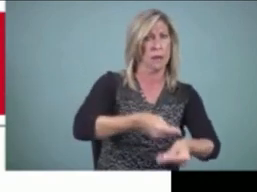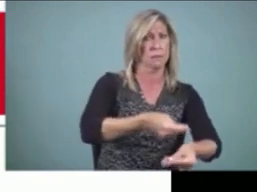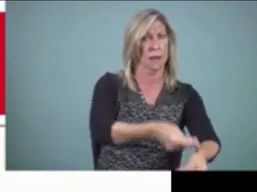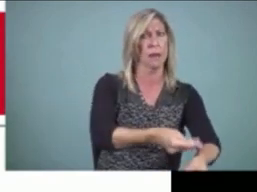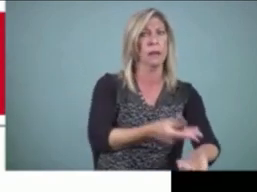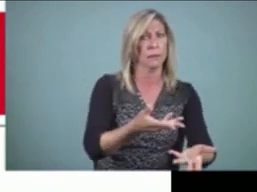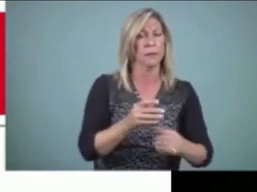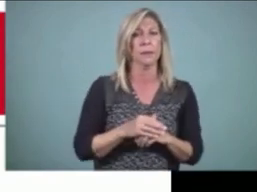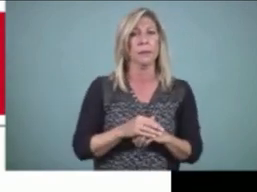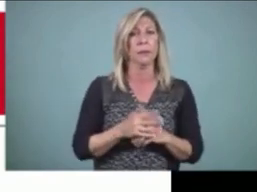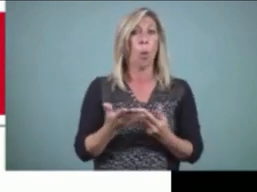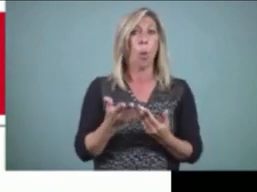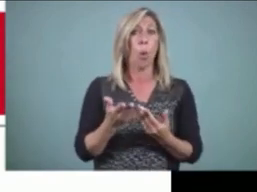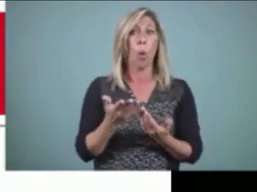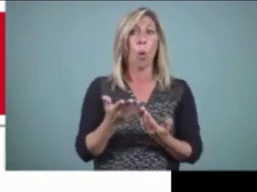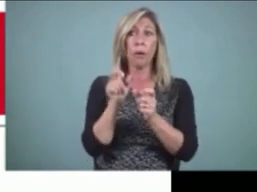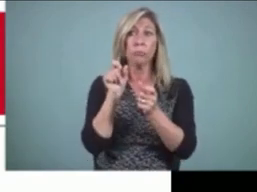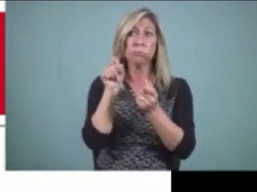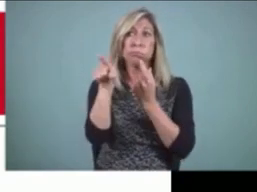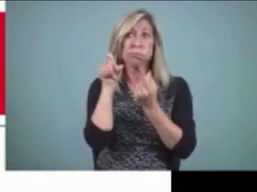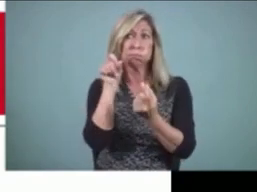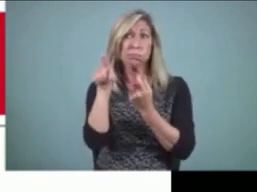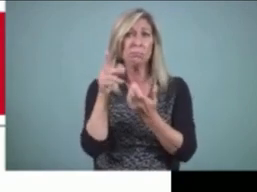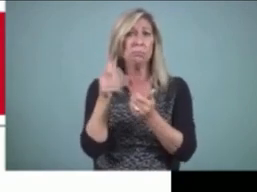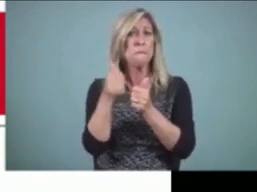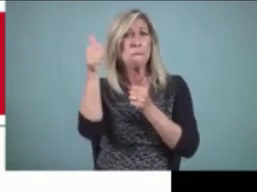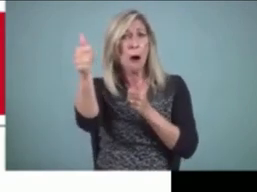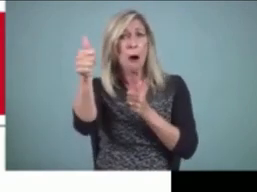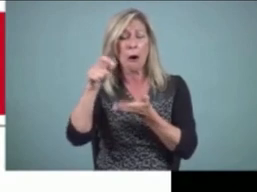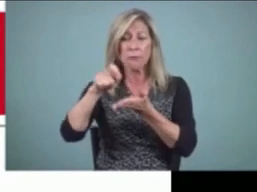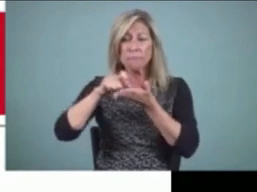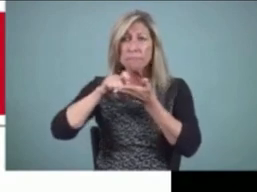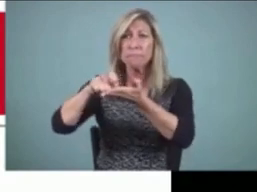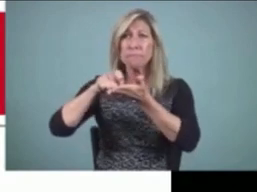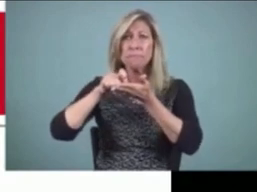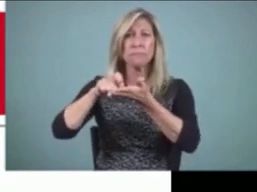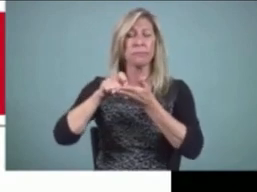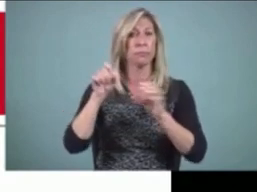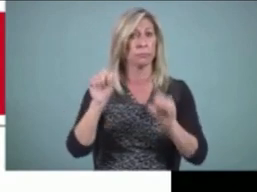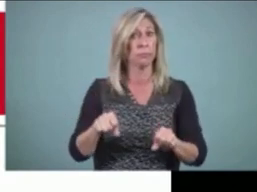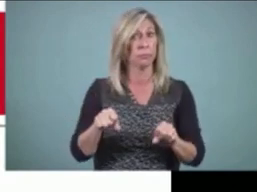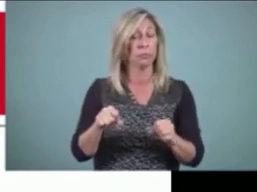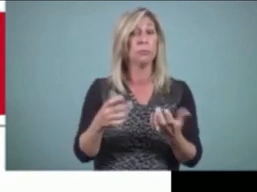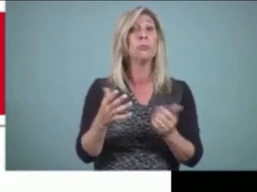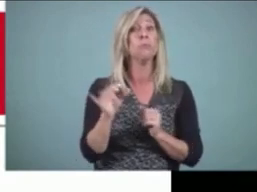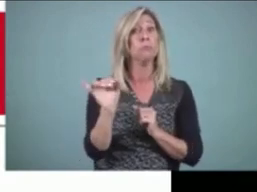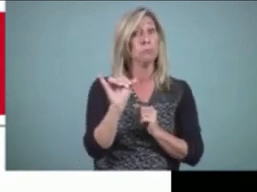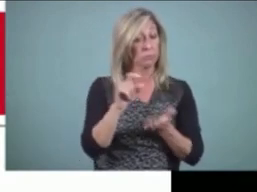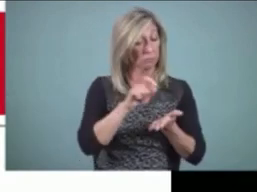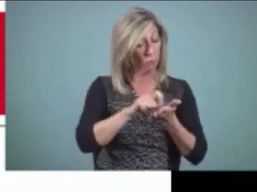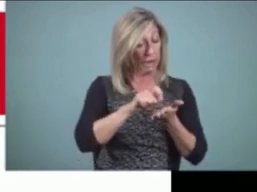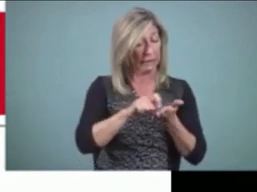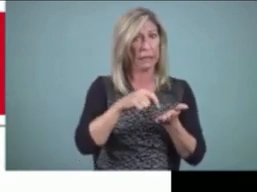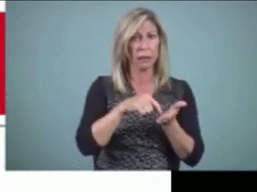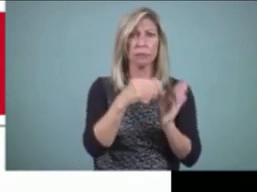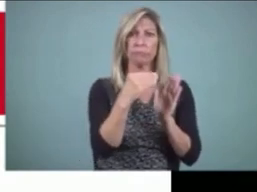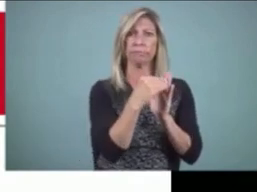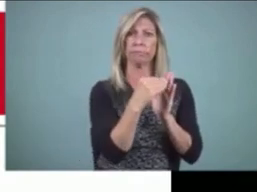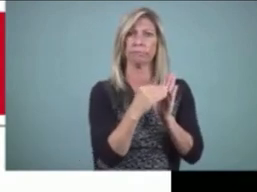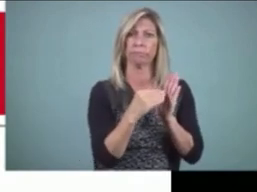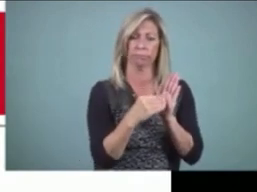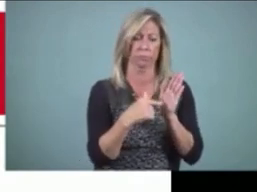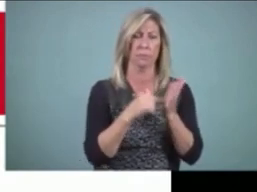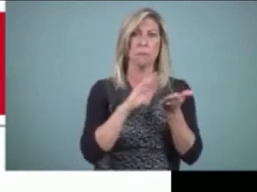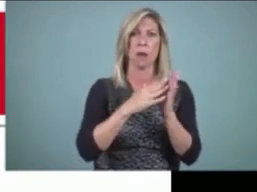It's also a way that we can record information and provide a permanent record the way that spoken and signed languages